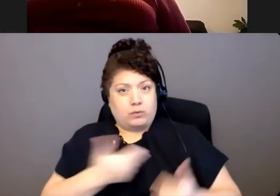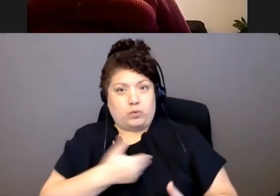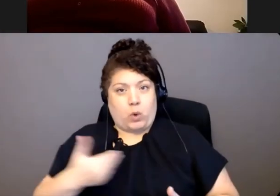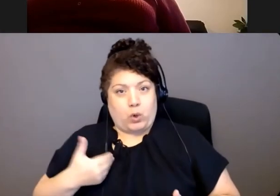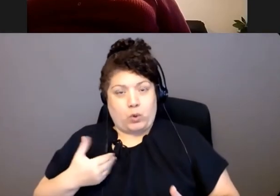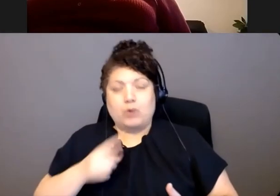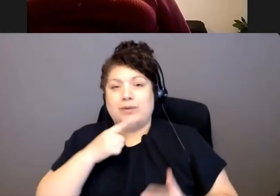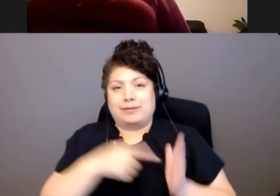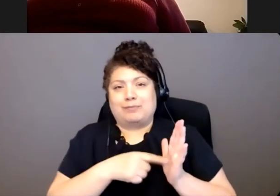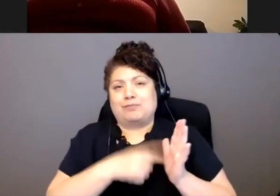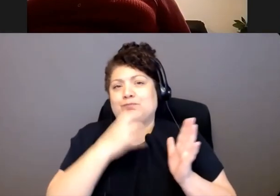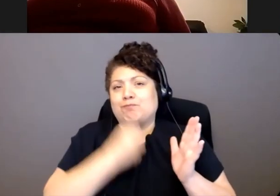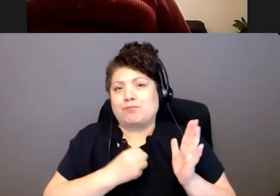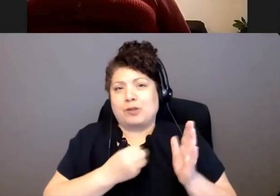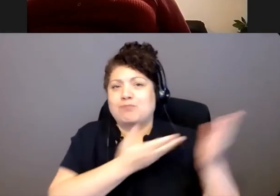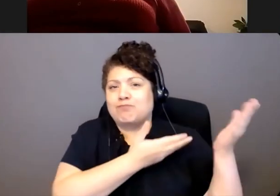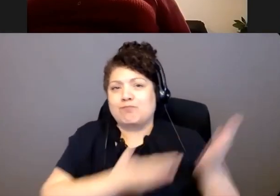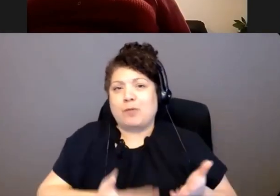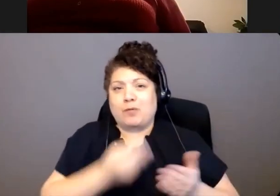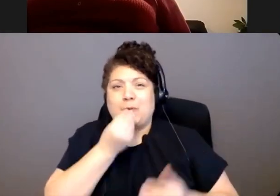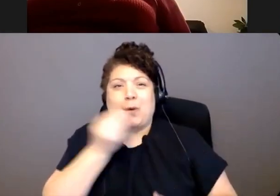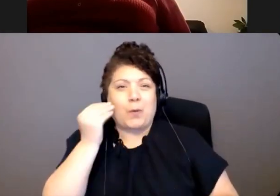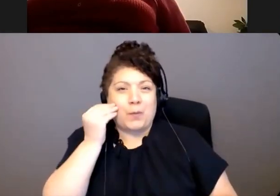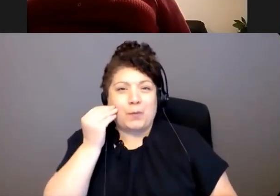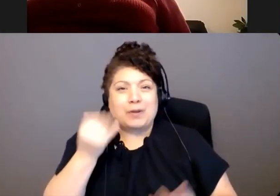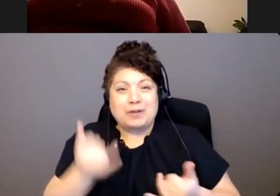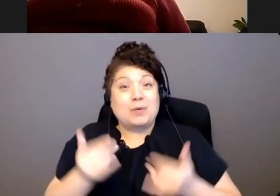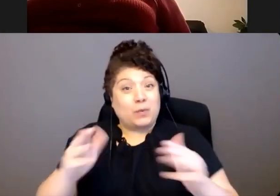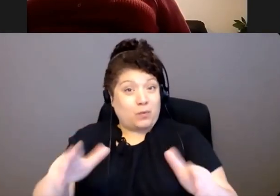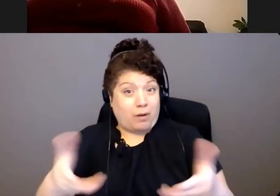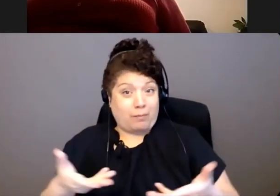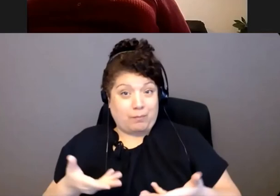of home here with me. Okay, here's the welcome song.